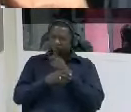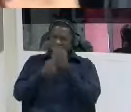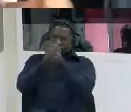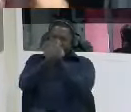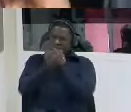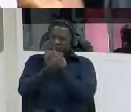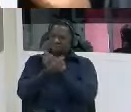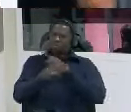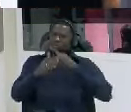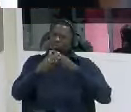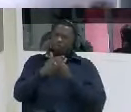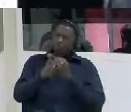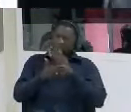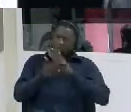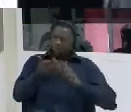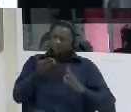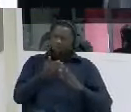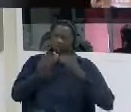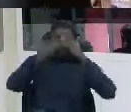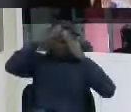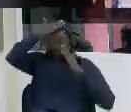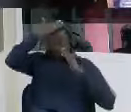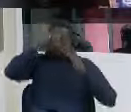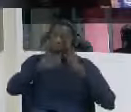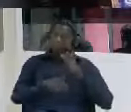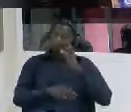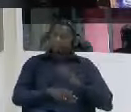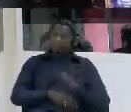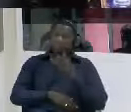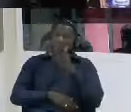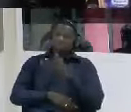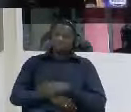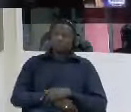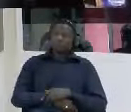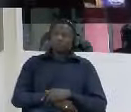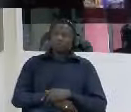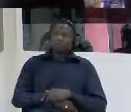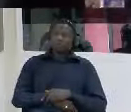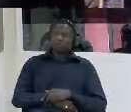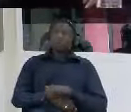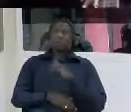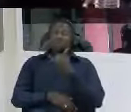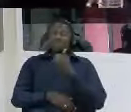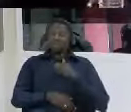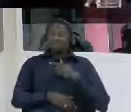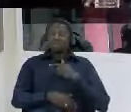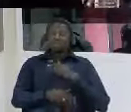no he was part of the military but the lesson officer between mile two and state house